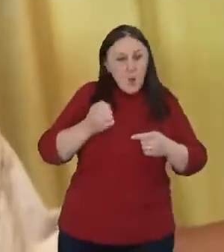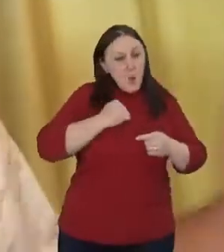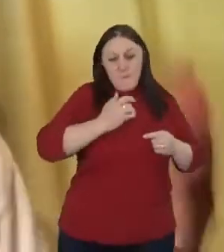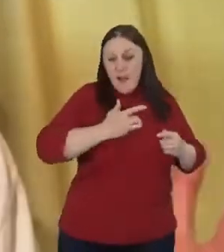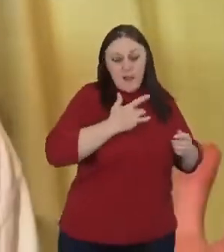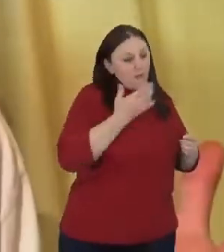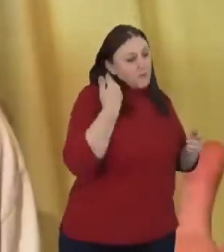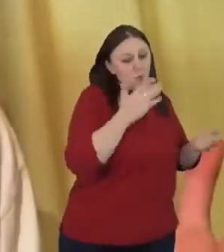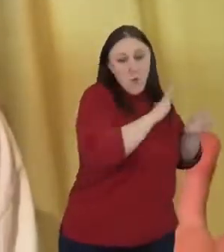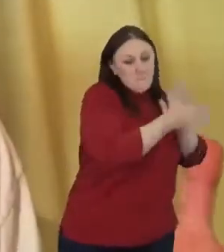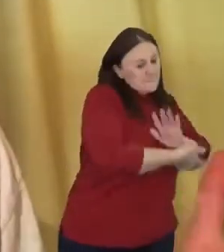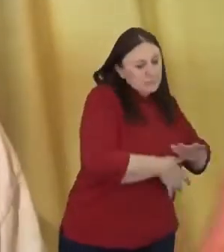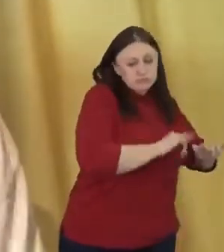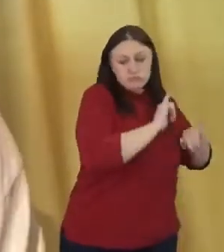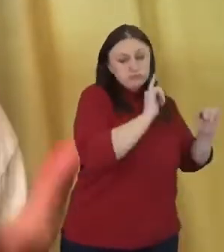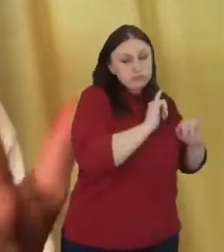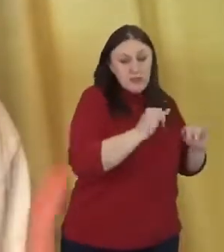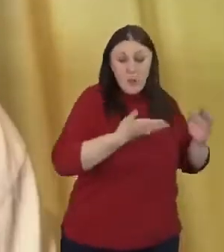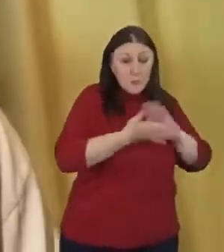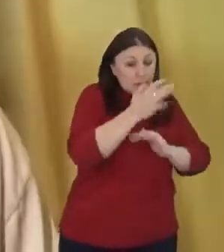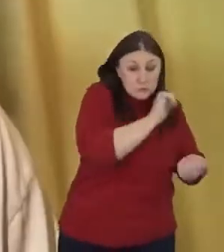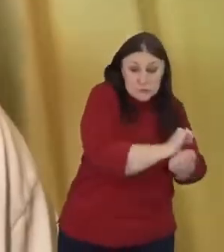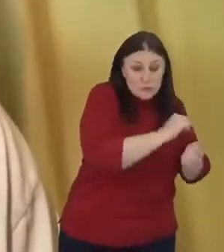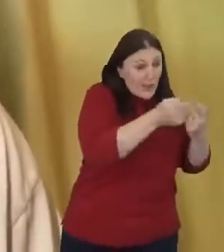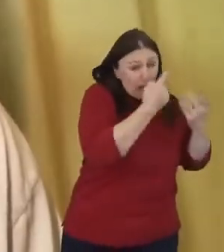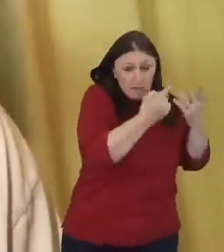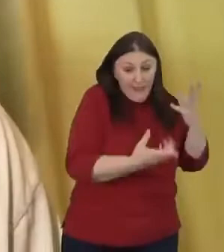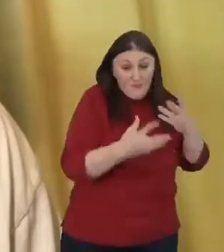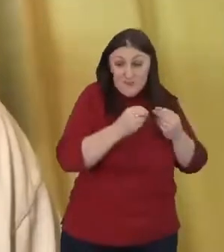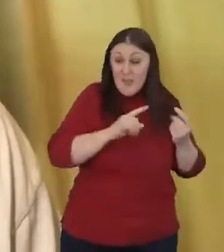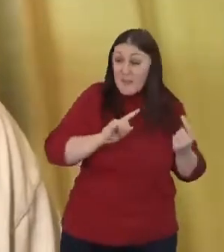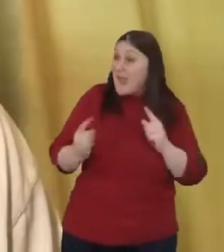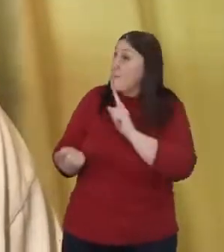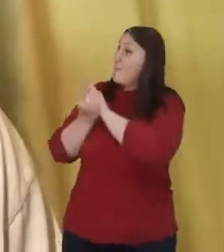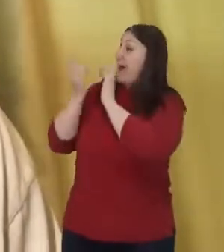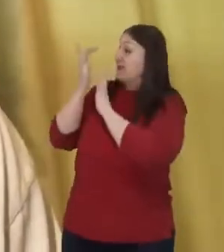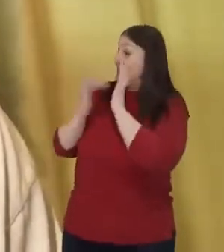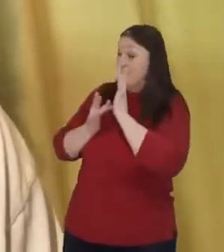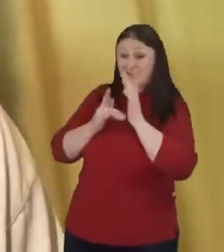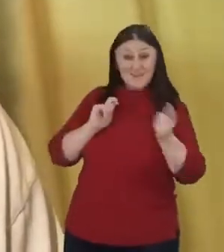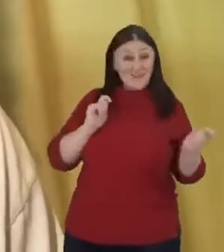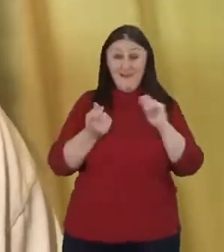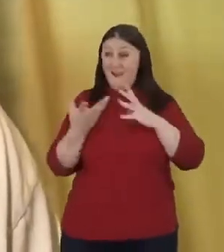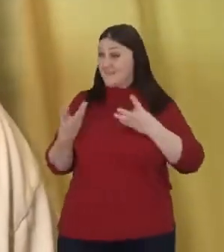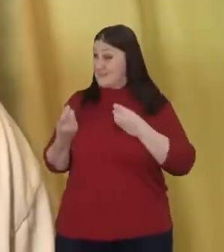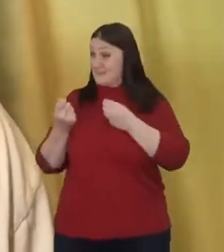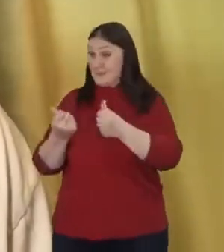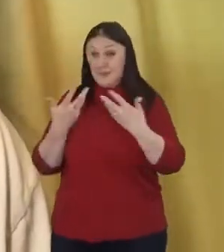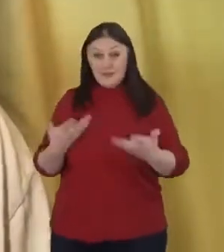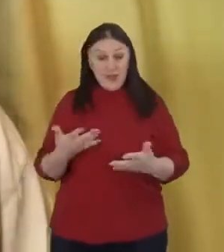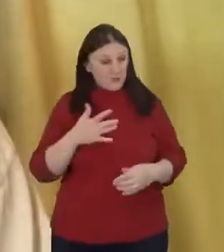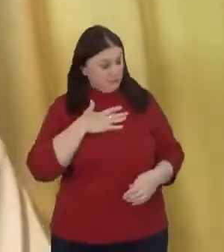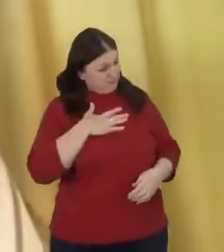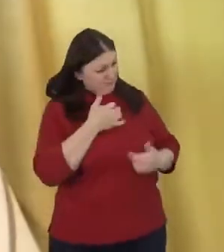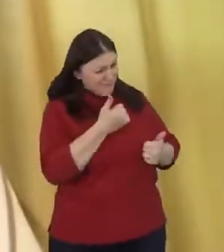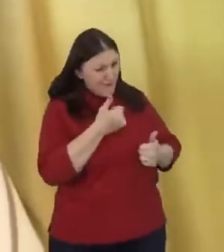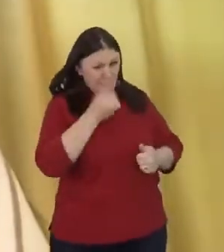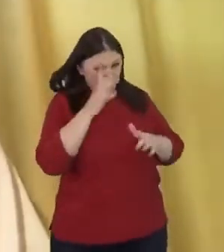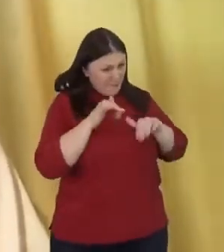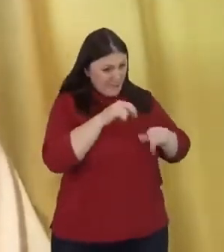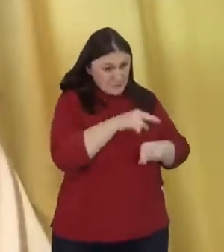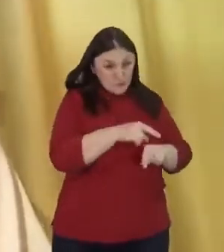did all this stuff. And then I met Jesus and everything came together. And now I'm like, God bless you. You know, for me,